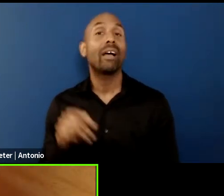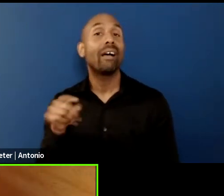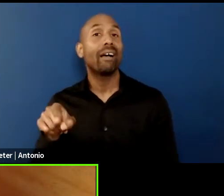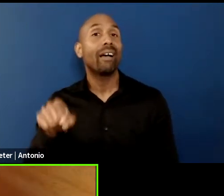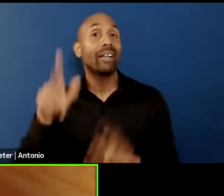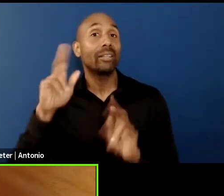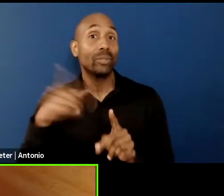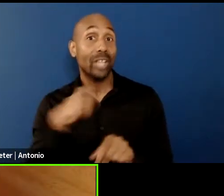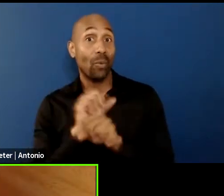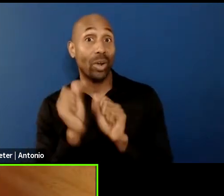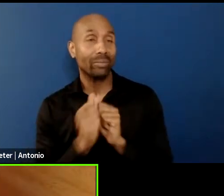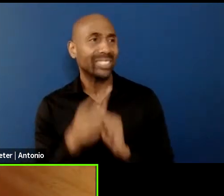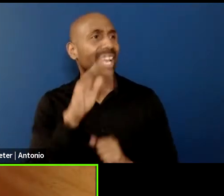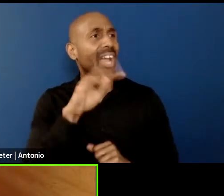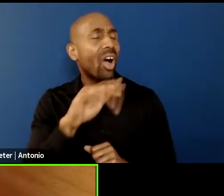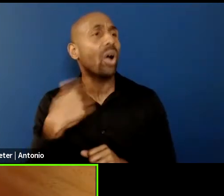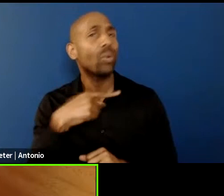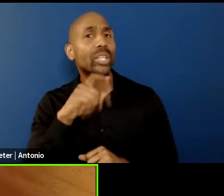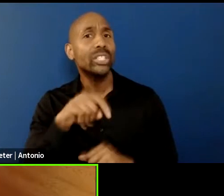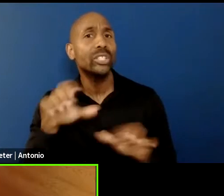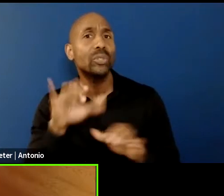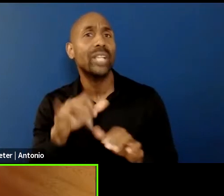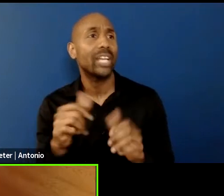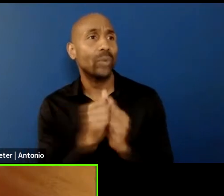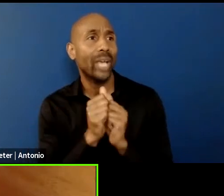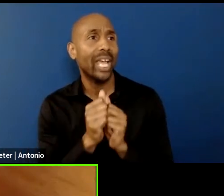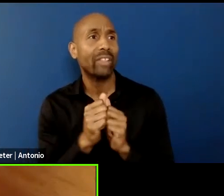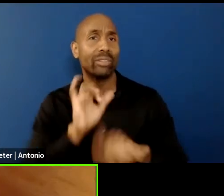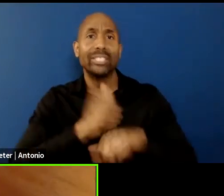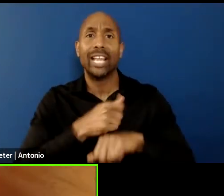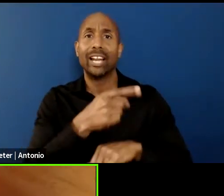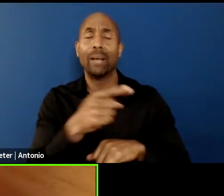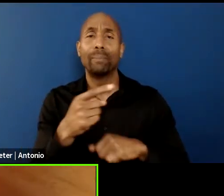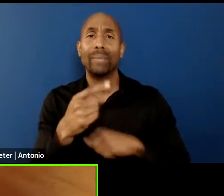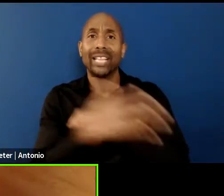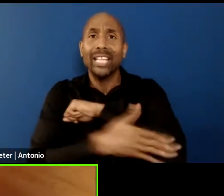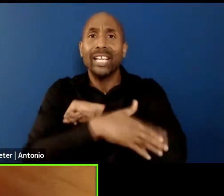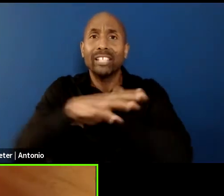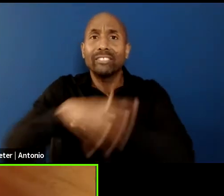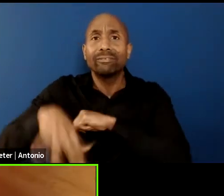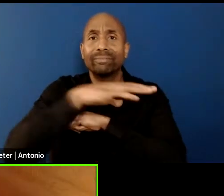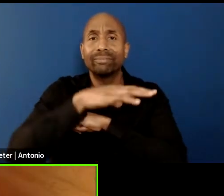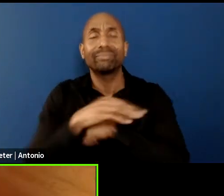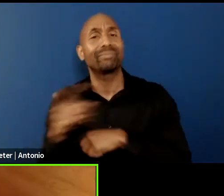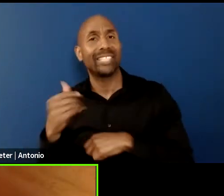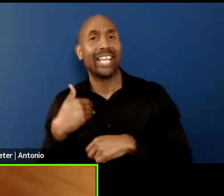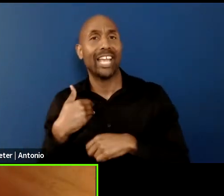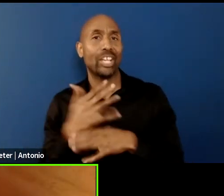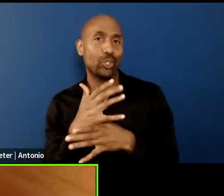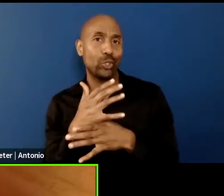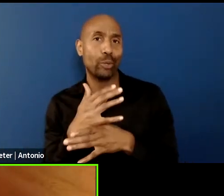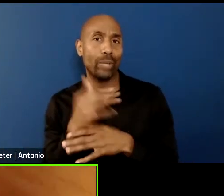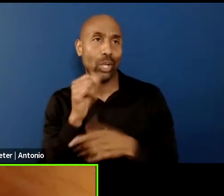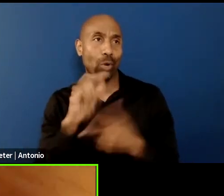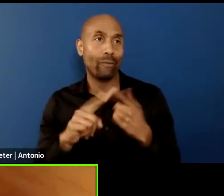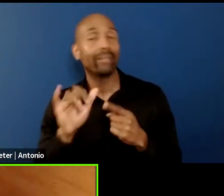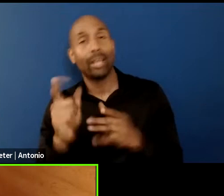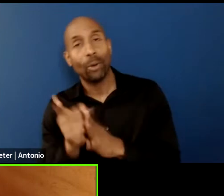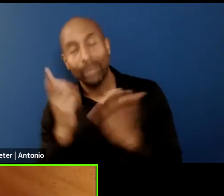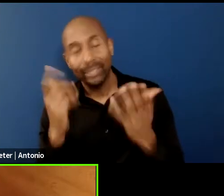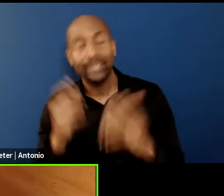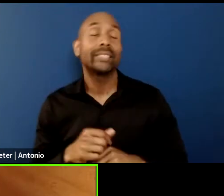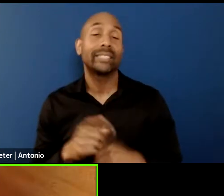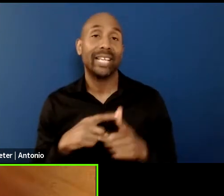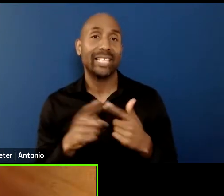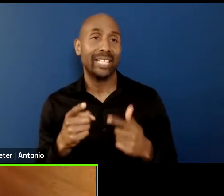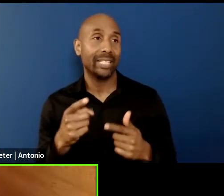and then, you know, why don't we do it in the countryside? And at the time, had a German girlfriend and he was like, then we have like